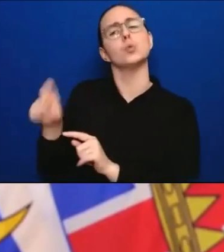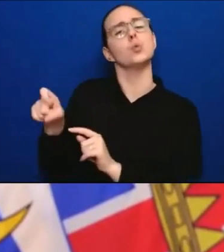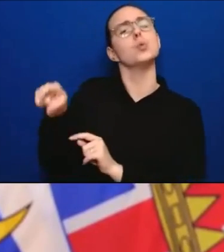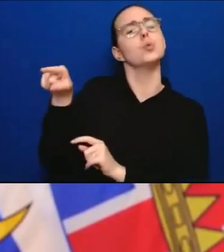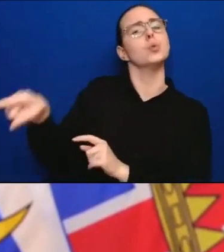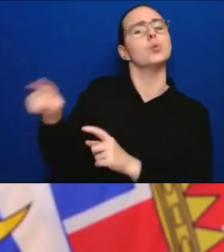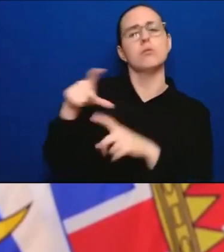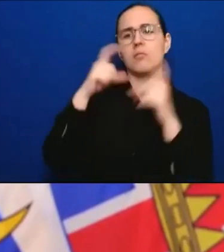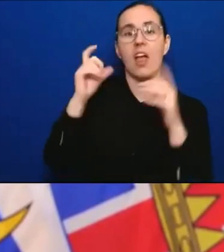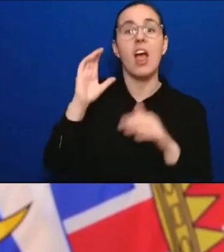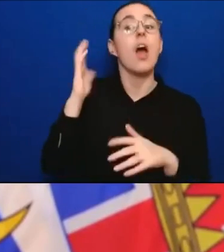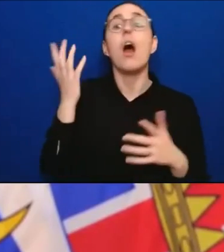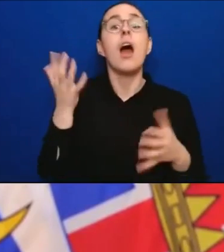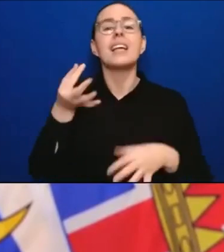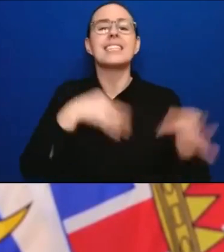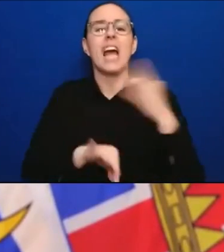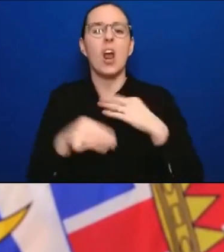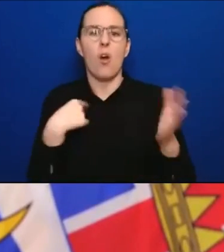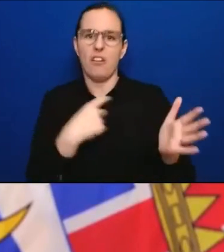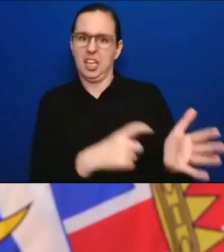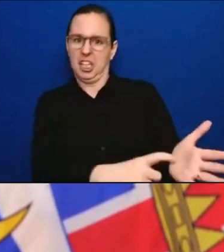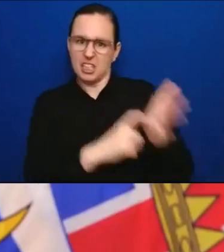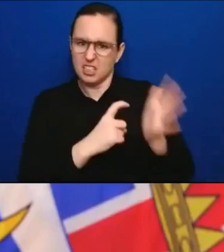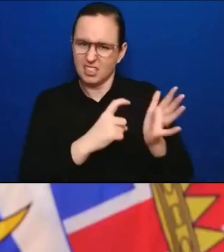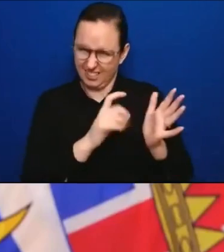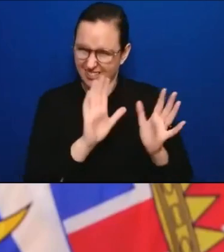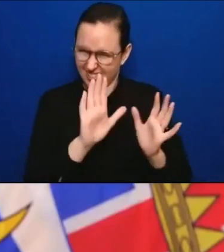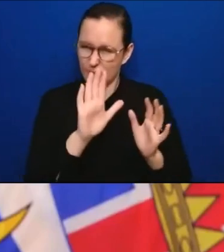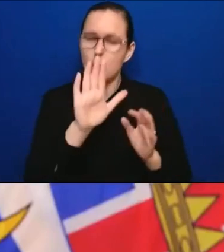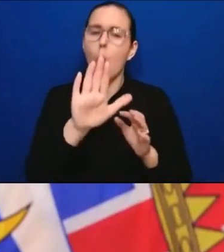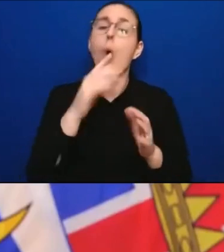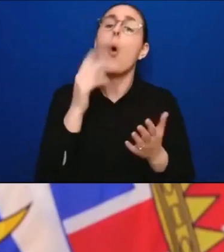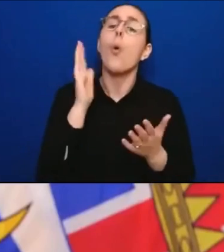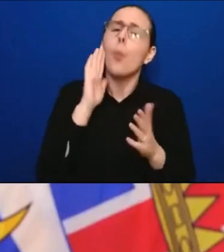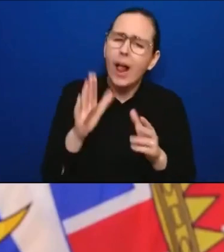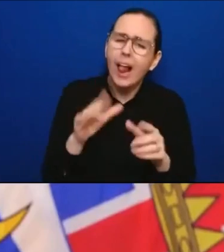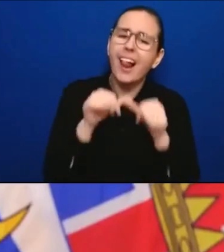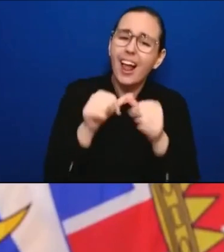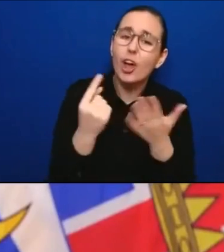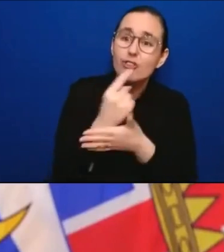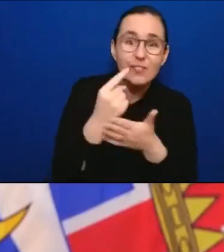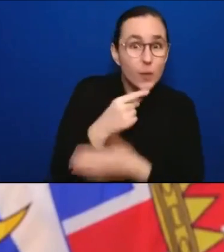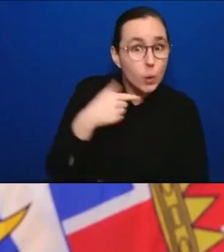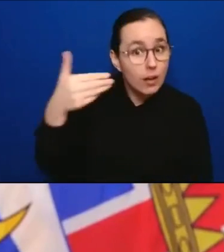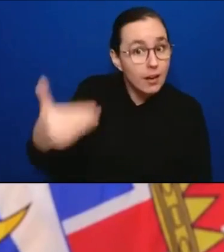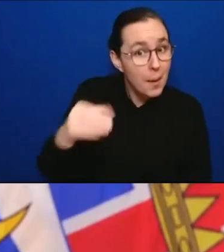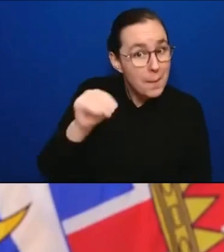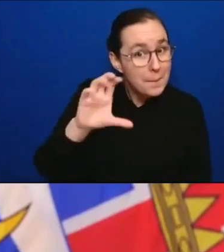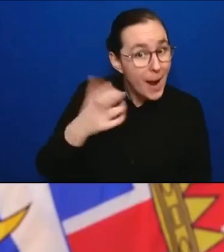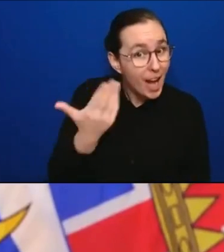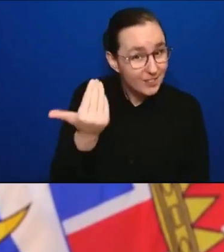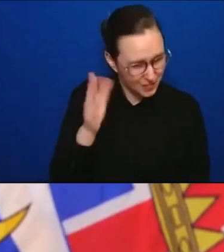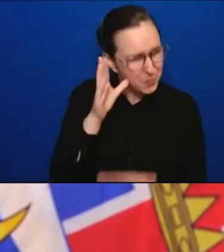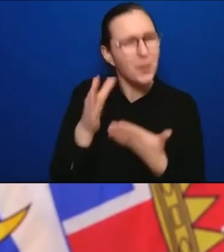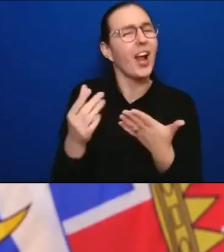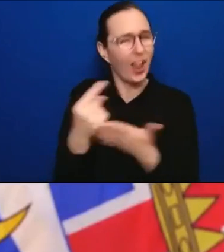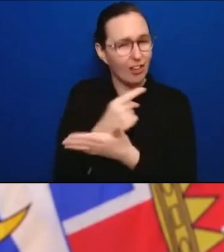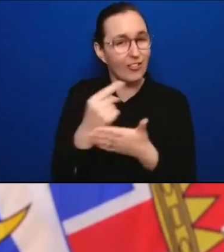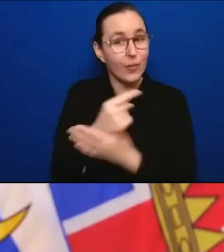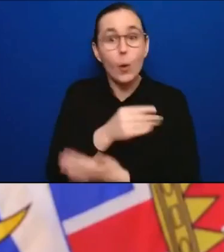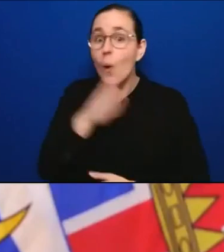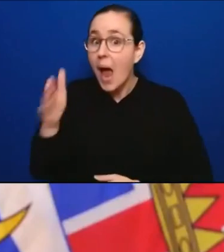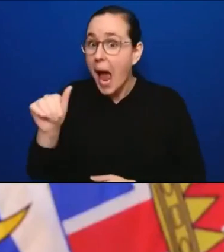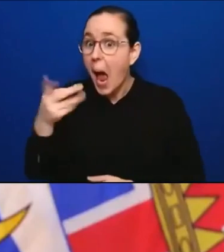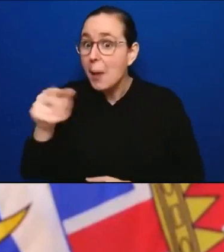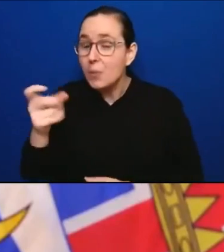at all times. So that's something that we'll be reviewing in March and, you know, and or April, depending on